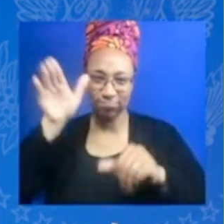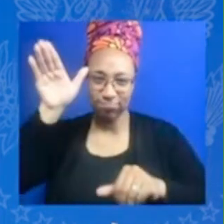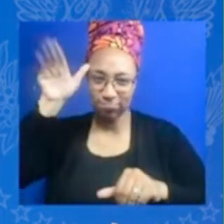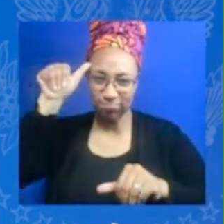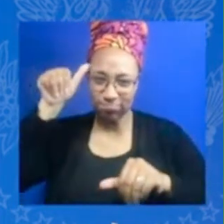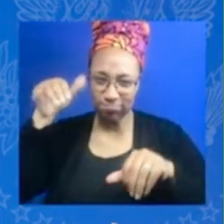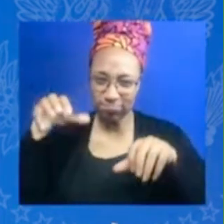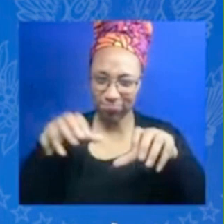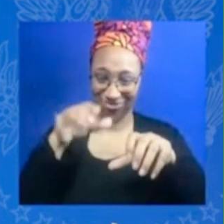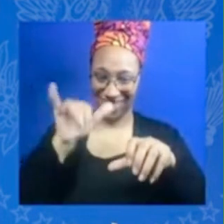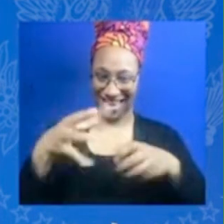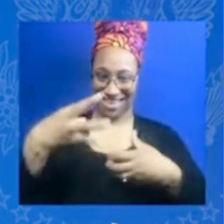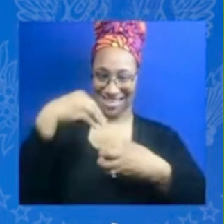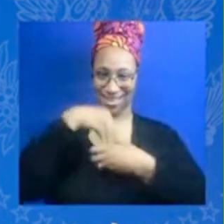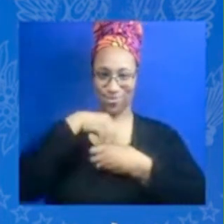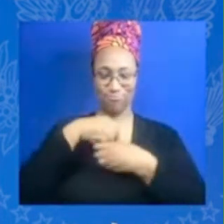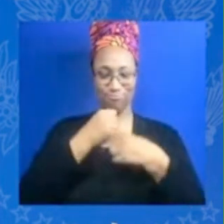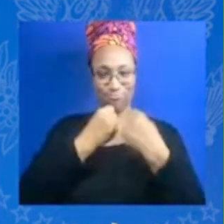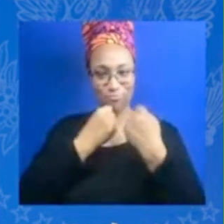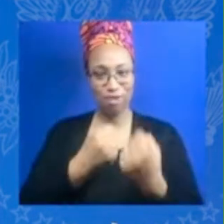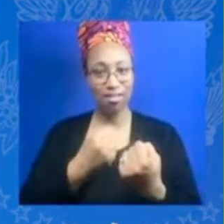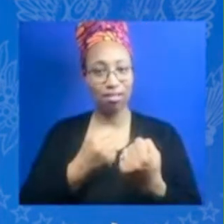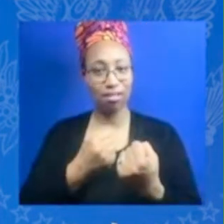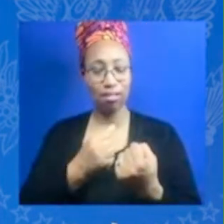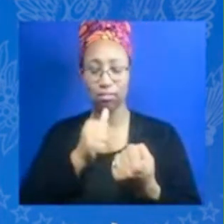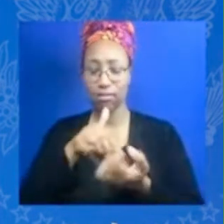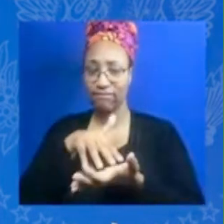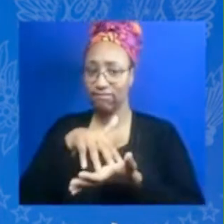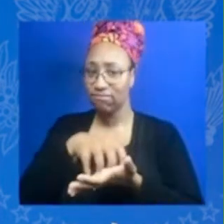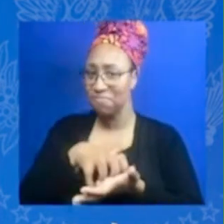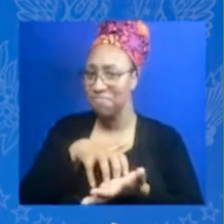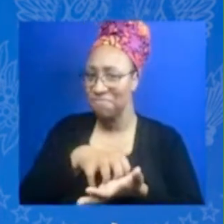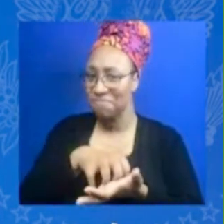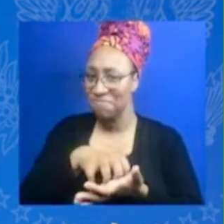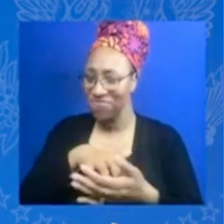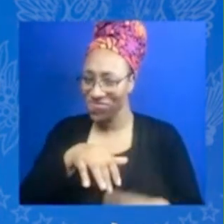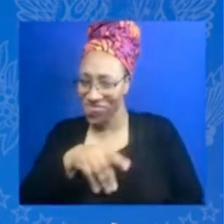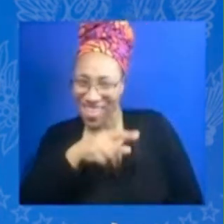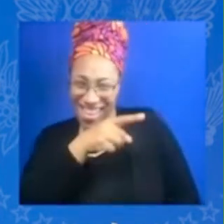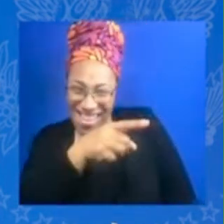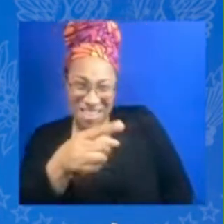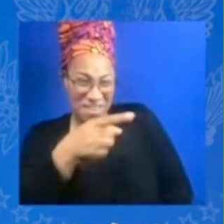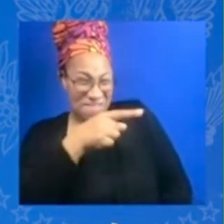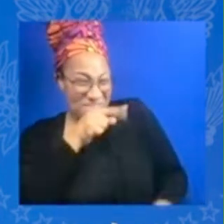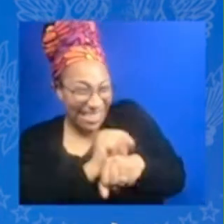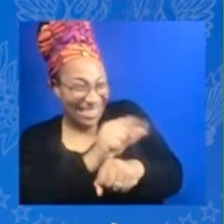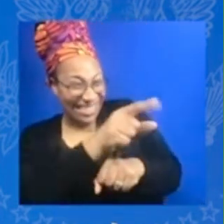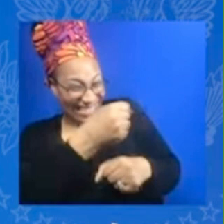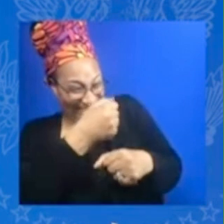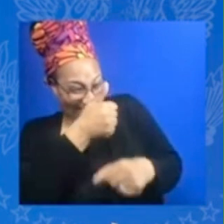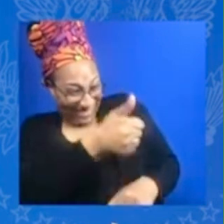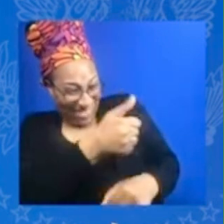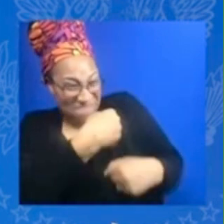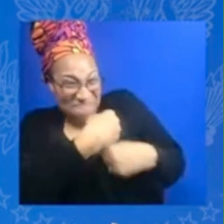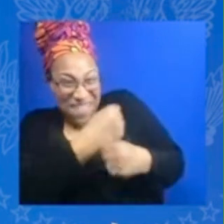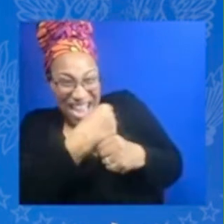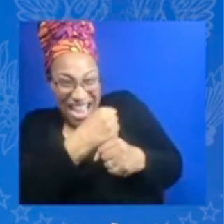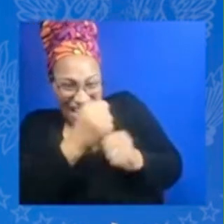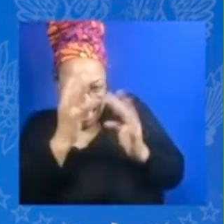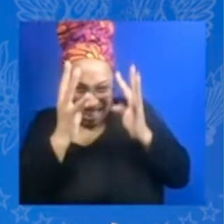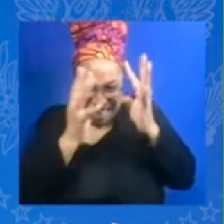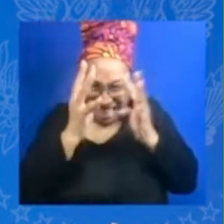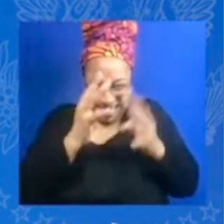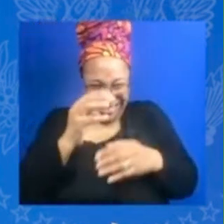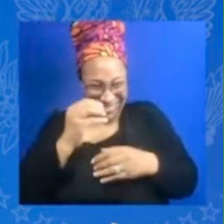as the first self-made billionaire sarah blakely um you know i i know that uh you know you have been an incredible